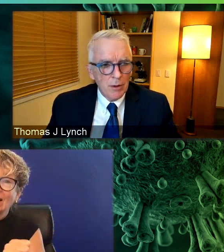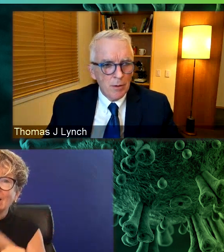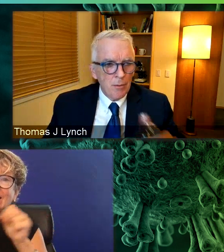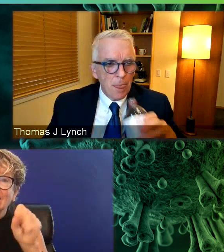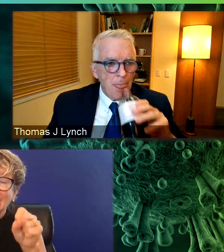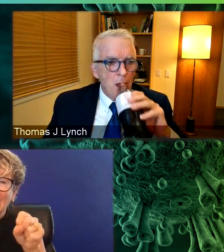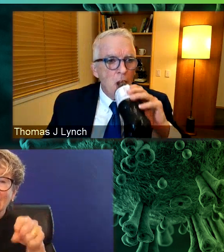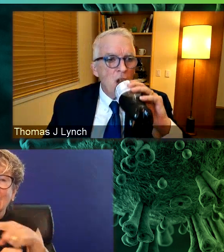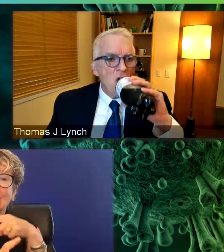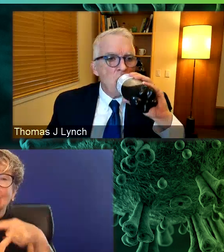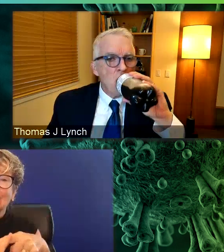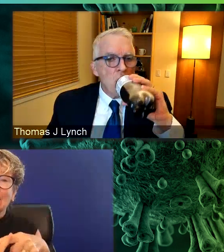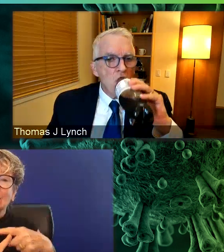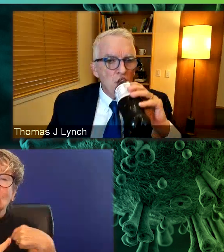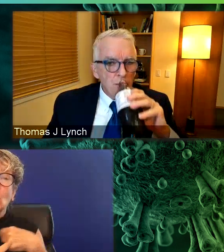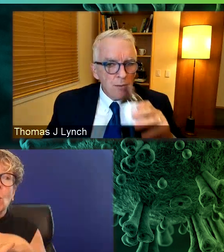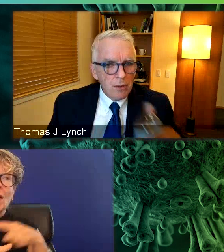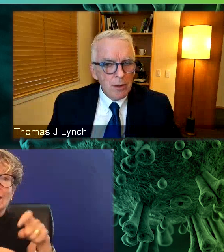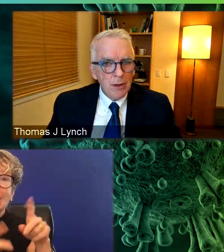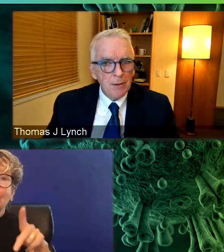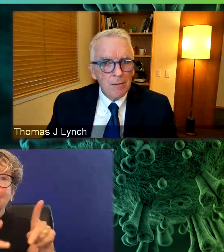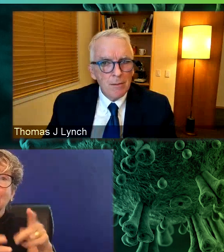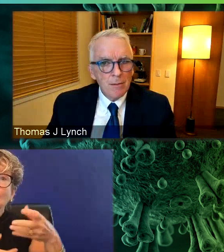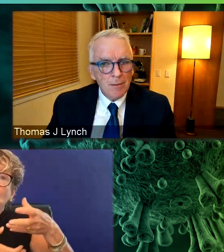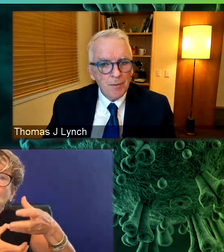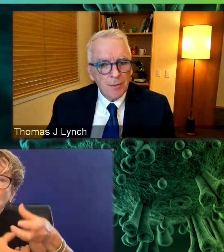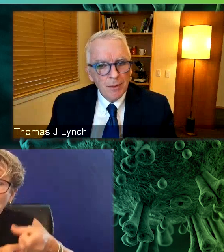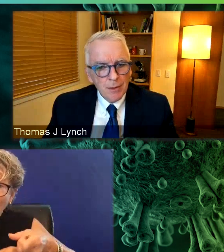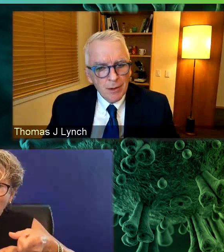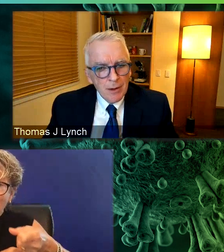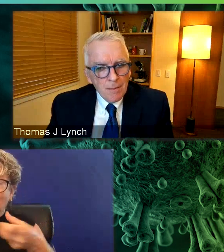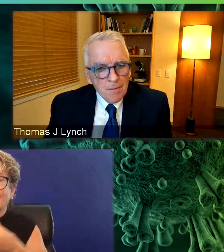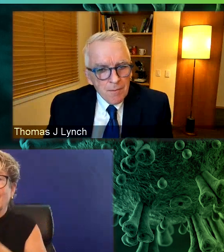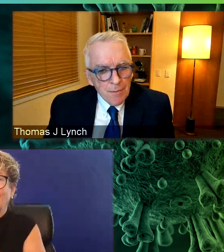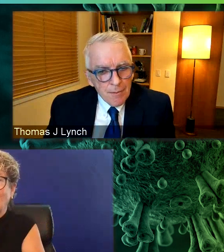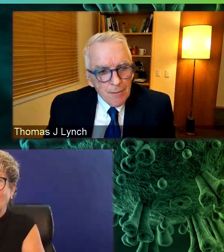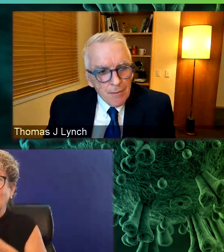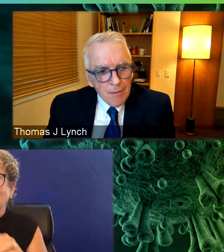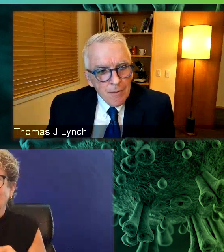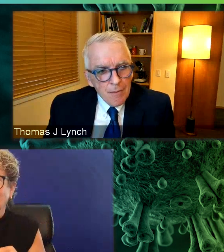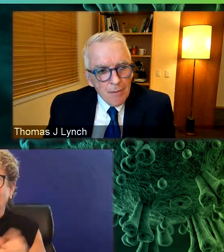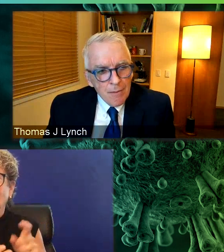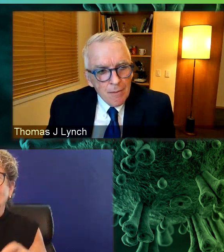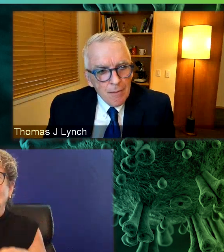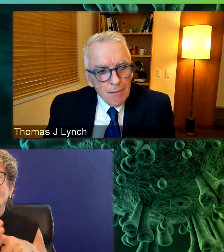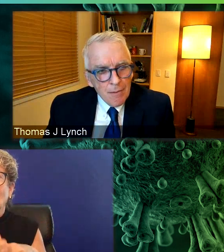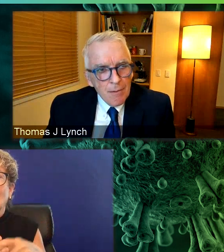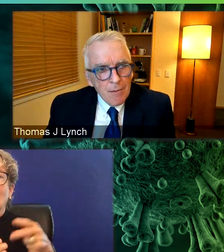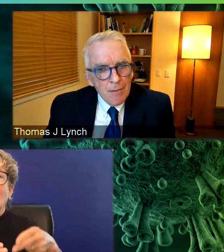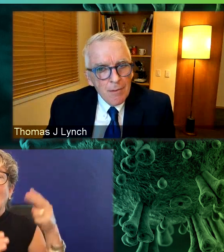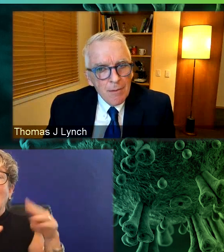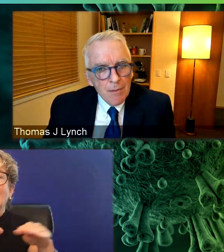people to trust the vaccine. So we need really, you know, high level of assurance that it's a safe and